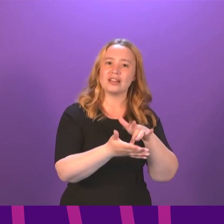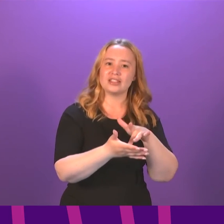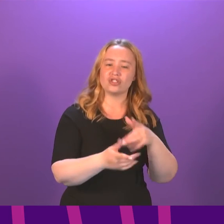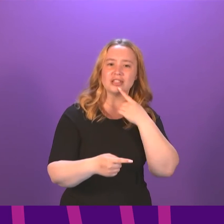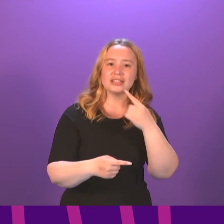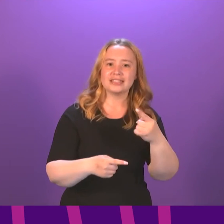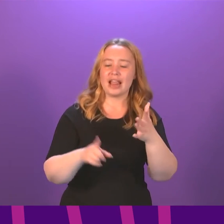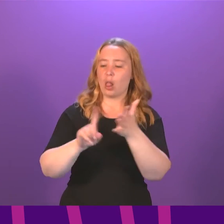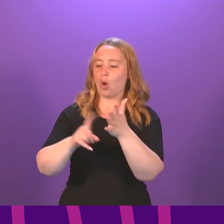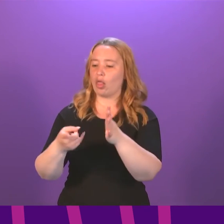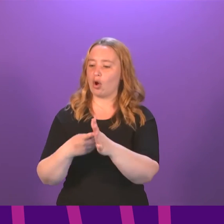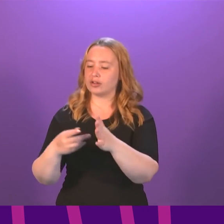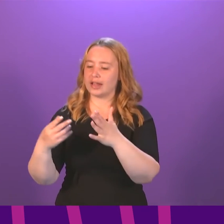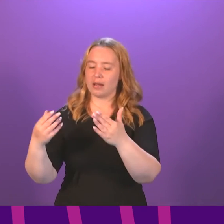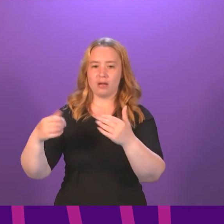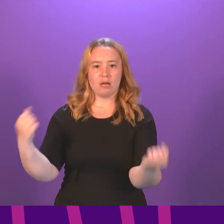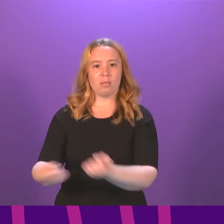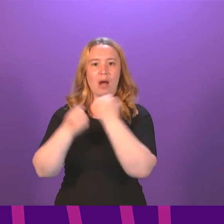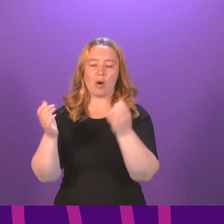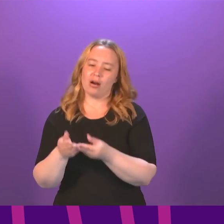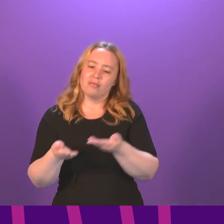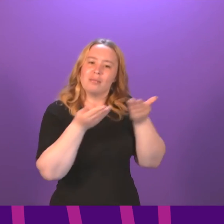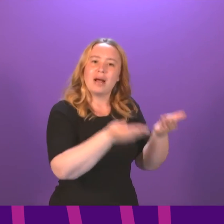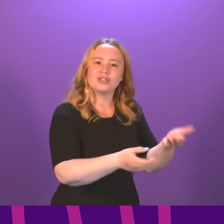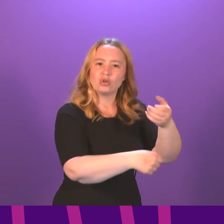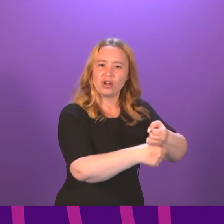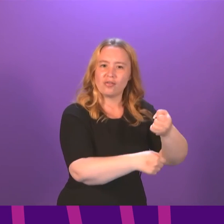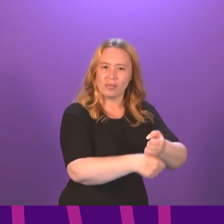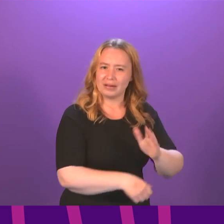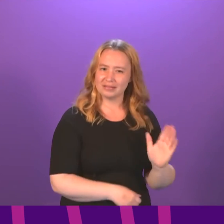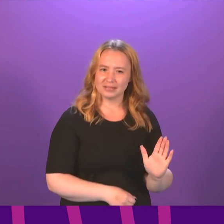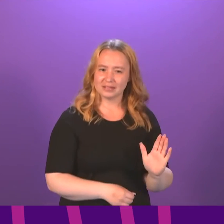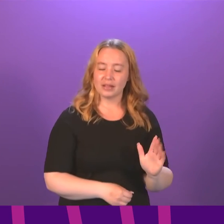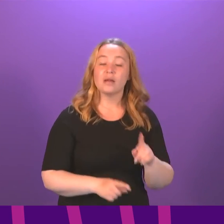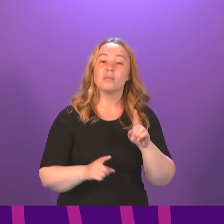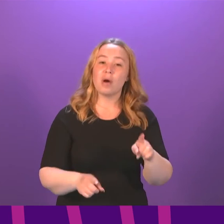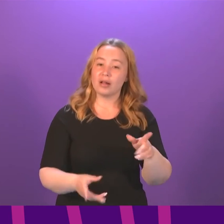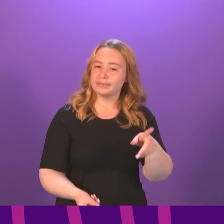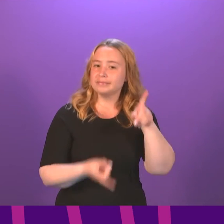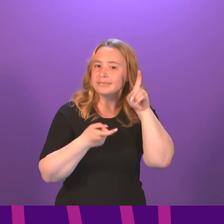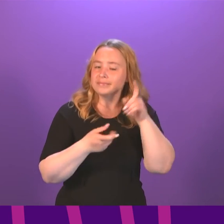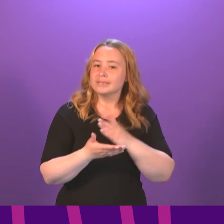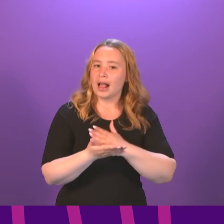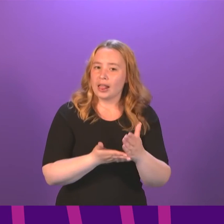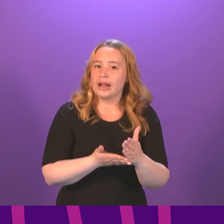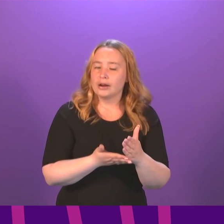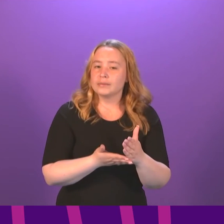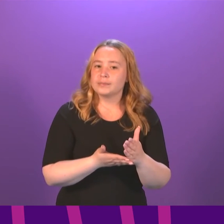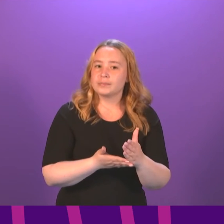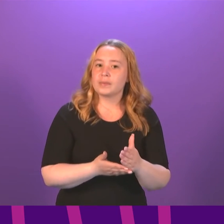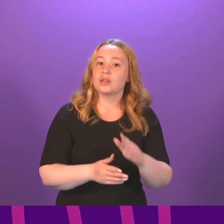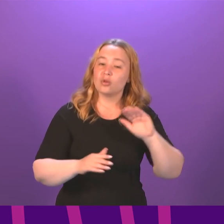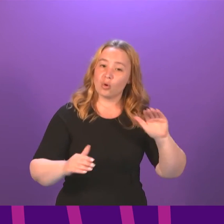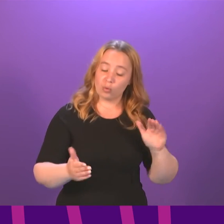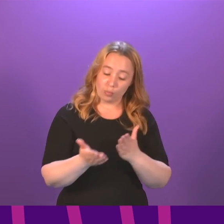powers away from local authorities. So that is the reality. But he should also listen to what I am saying very clearly. We are making, we will make through